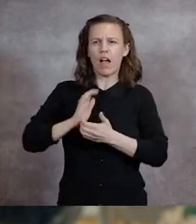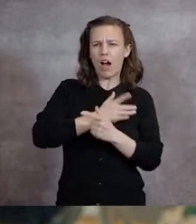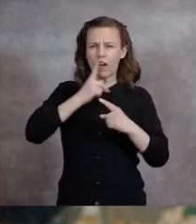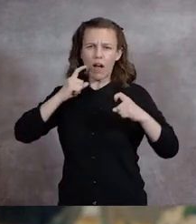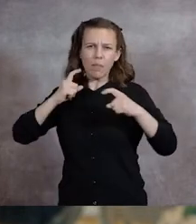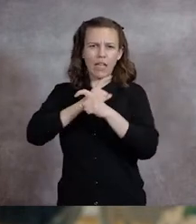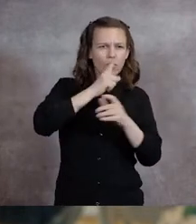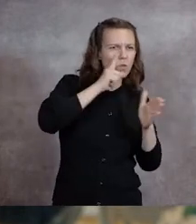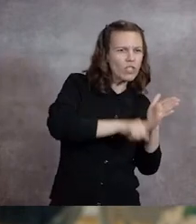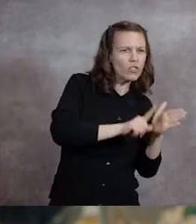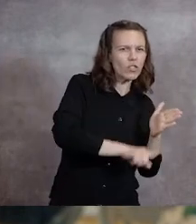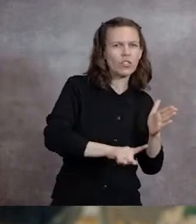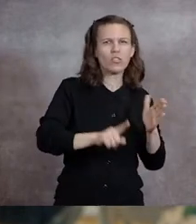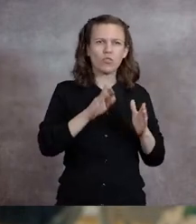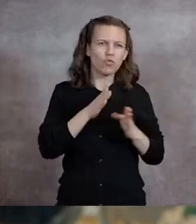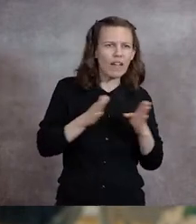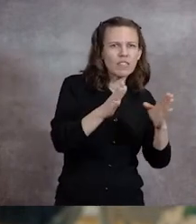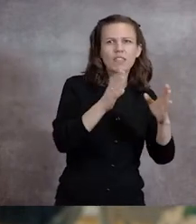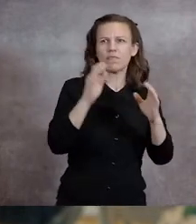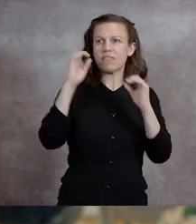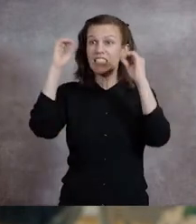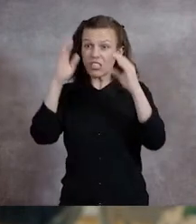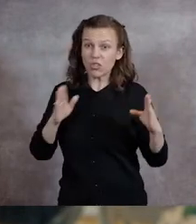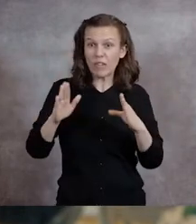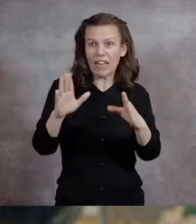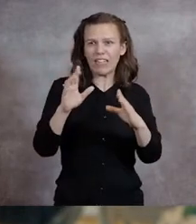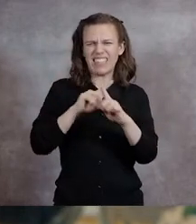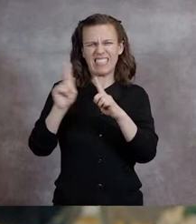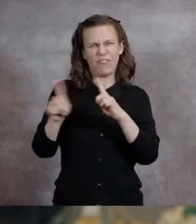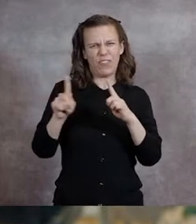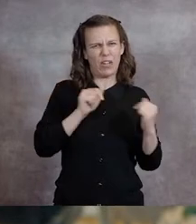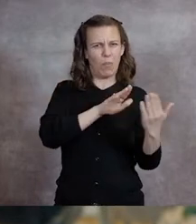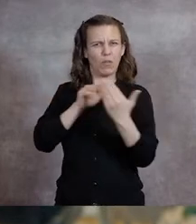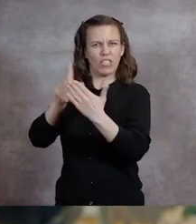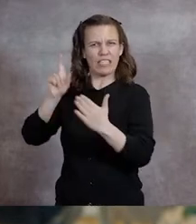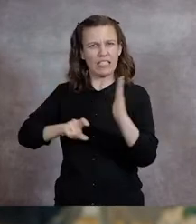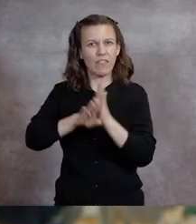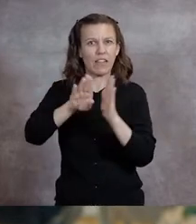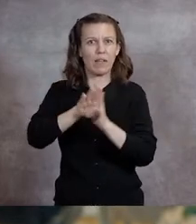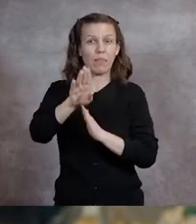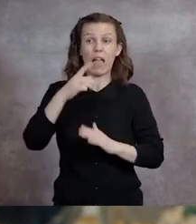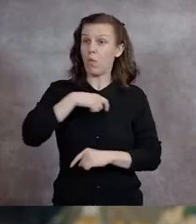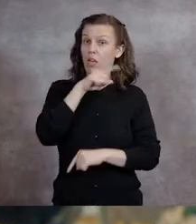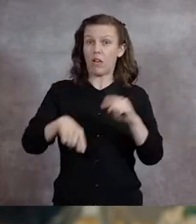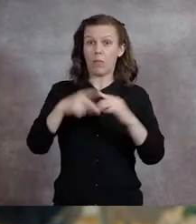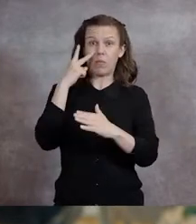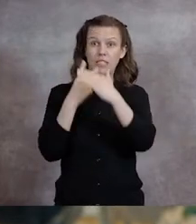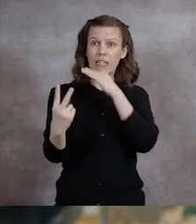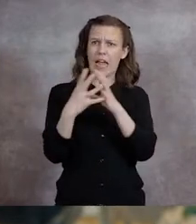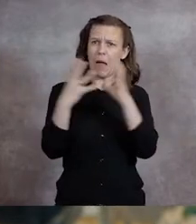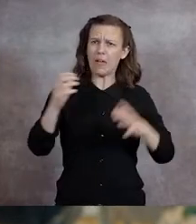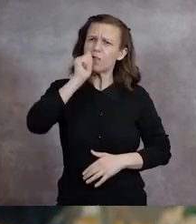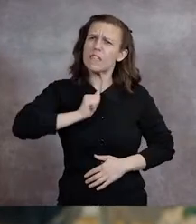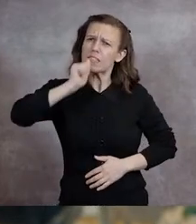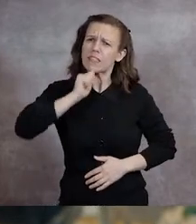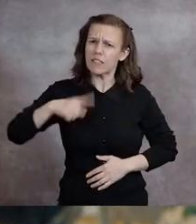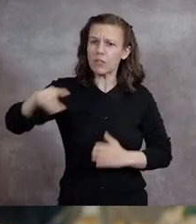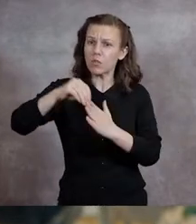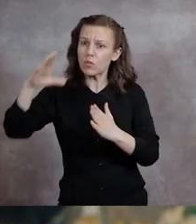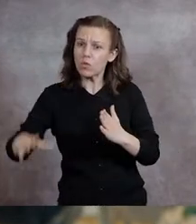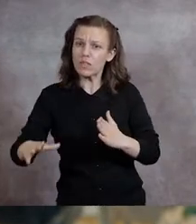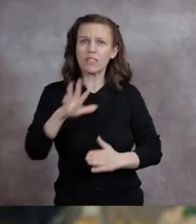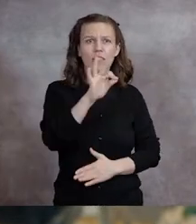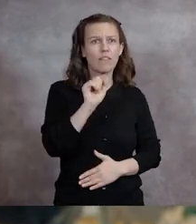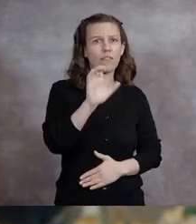and tactics that we would need to develop, or the level of resiliency that we would see from our students, faculty,